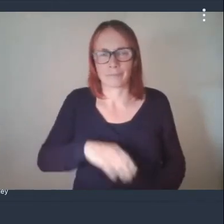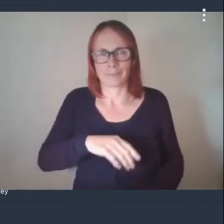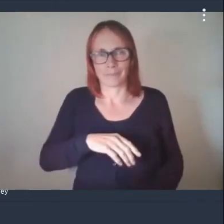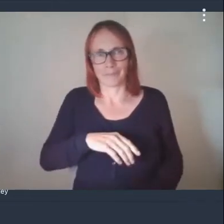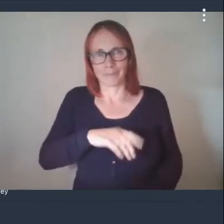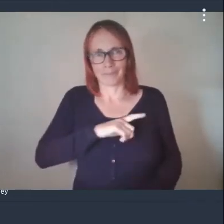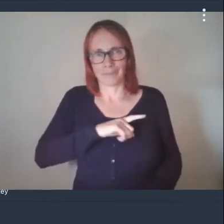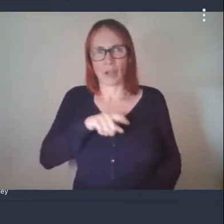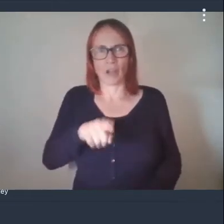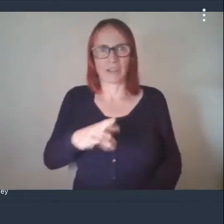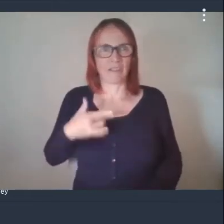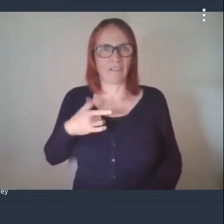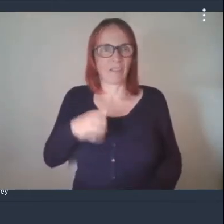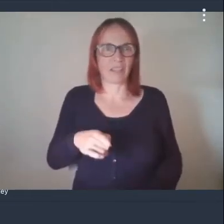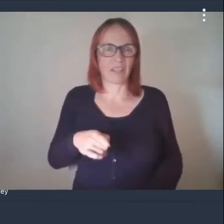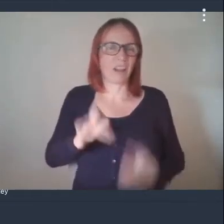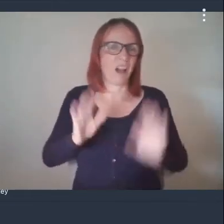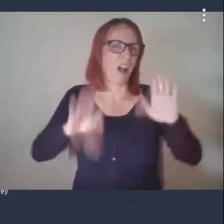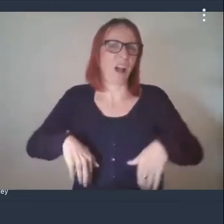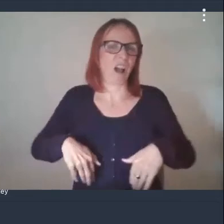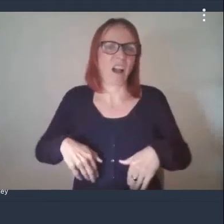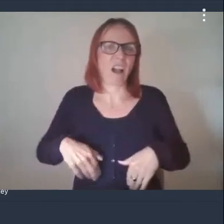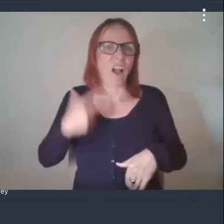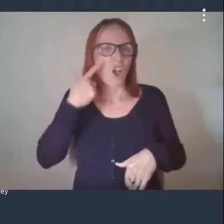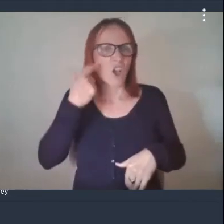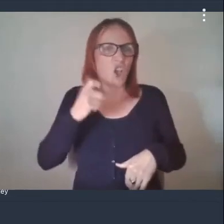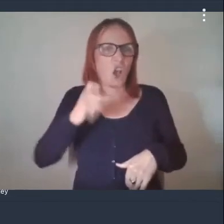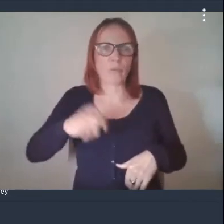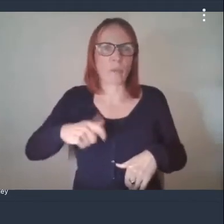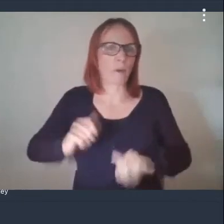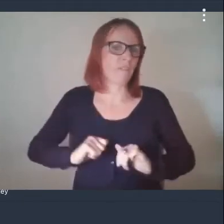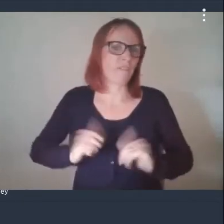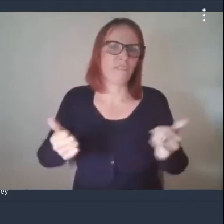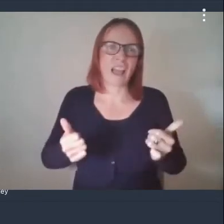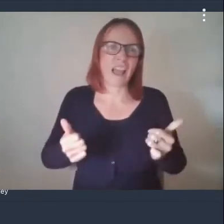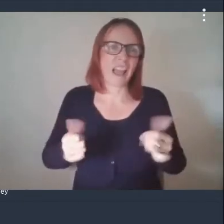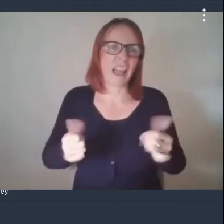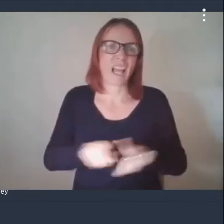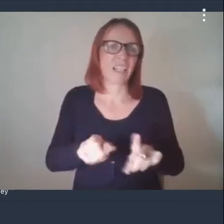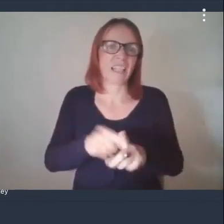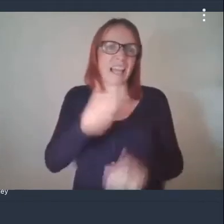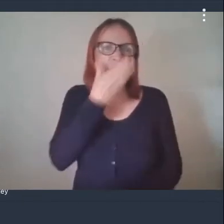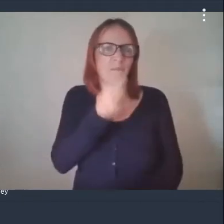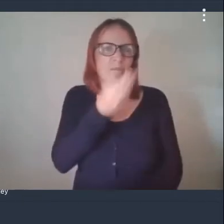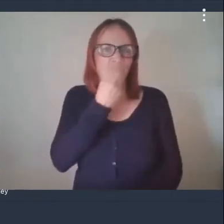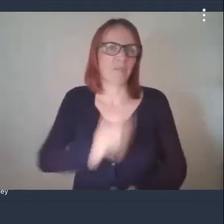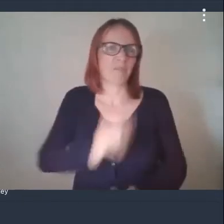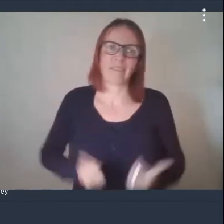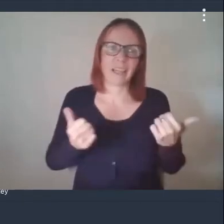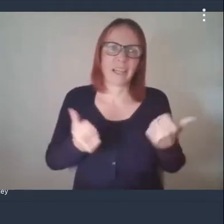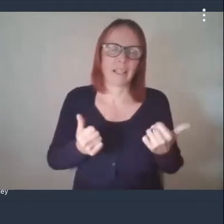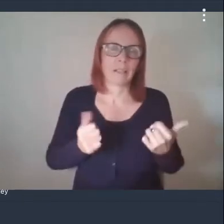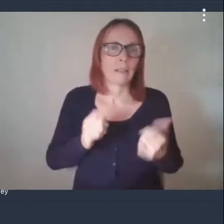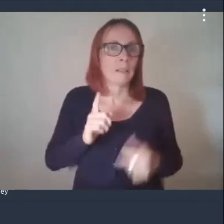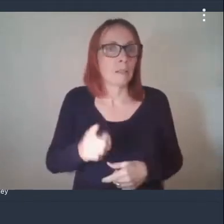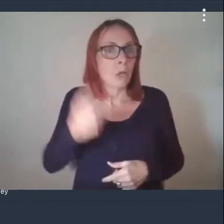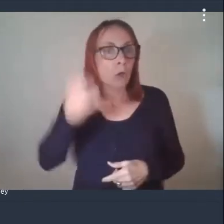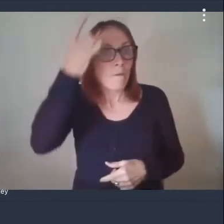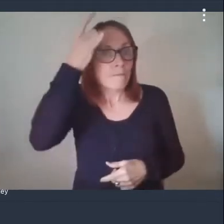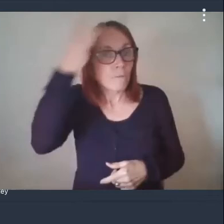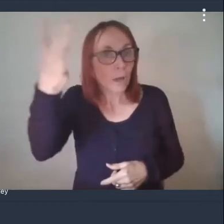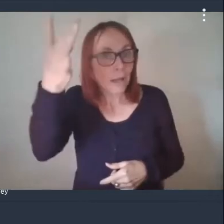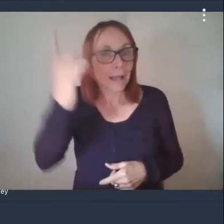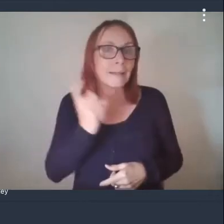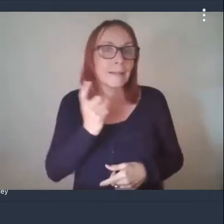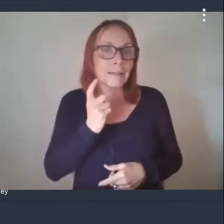almost immune you know they won't suffer from it or if they do get it it'll just be like a mild cold but i think they're forgetting the impact that